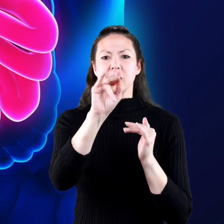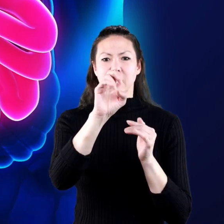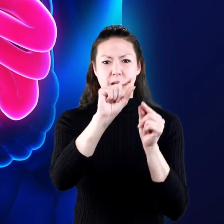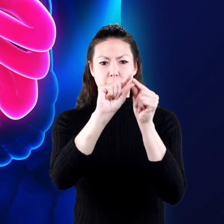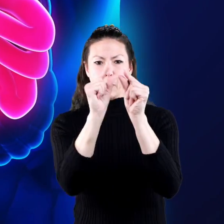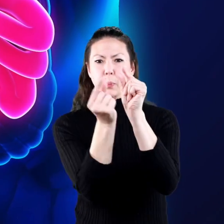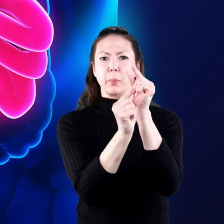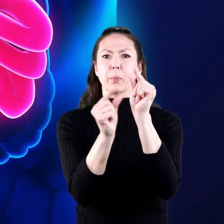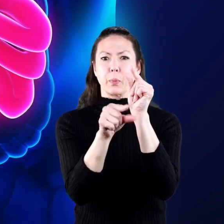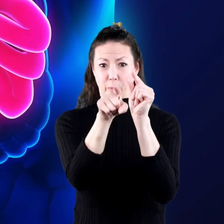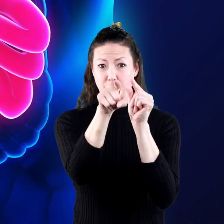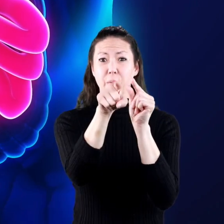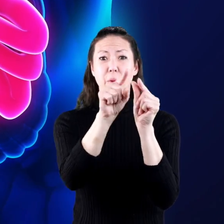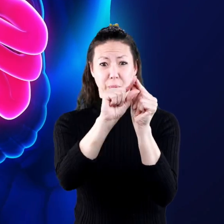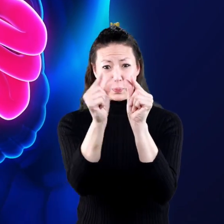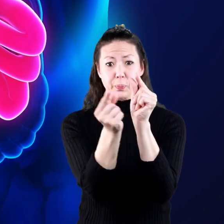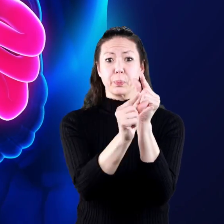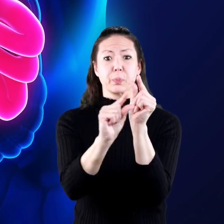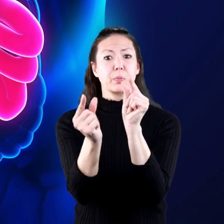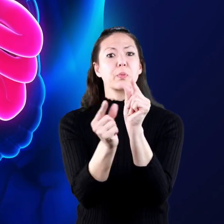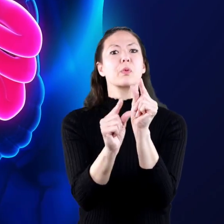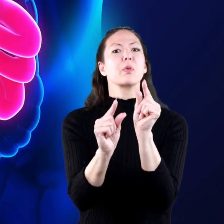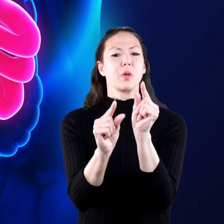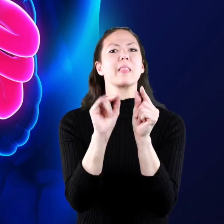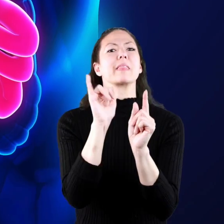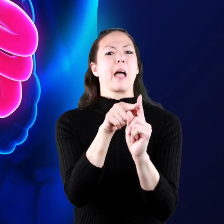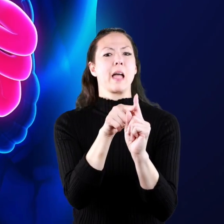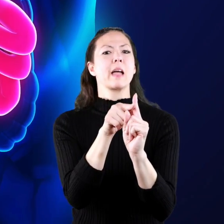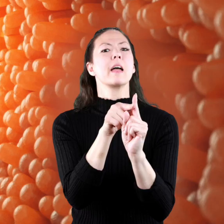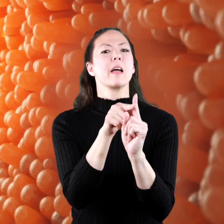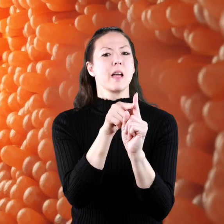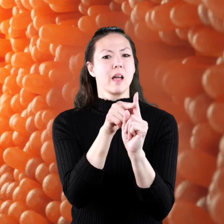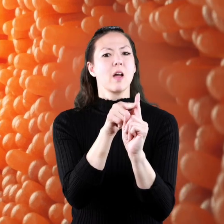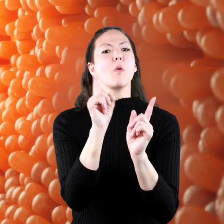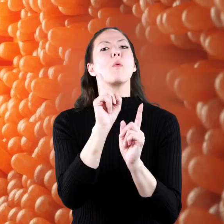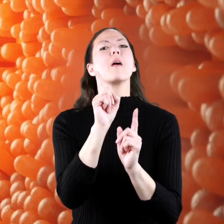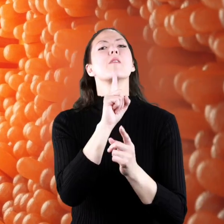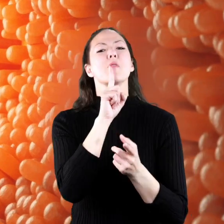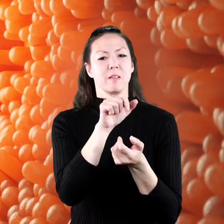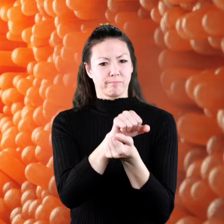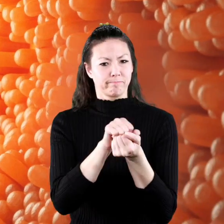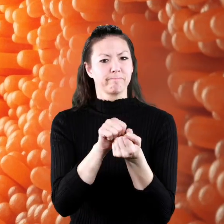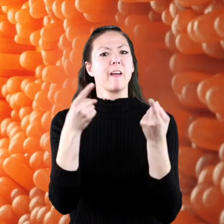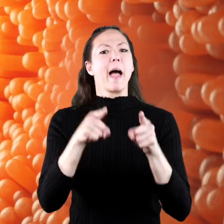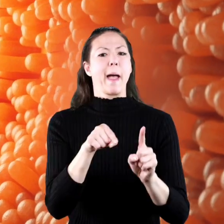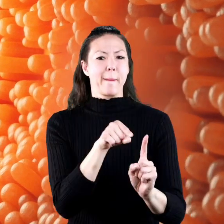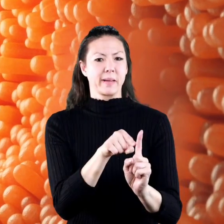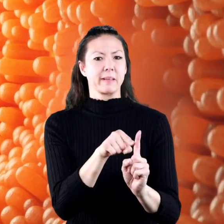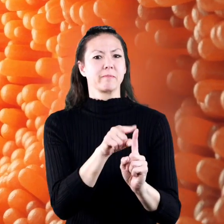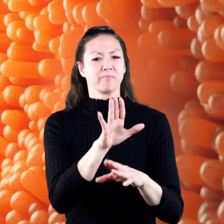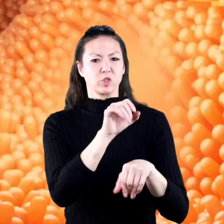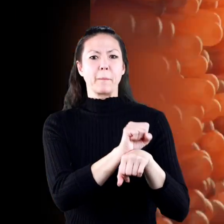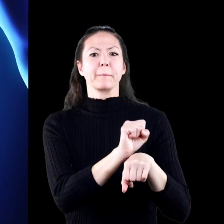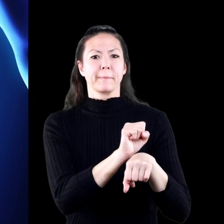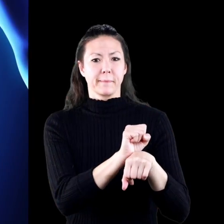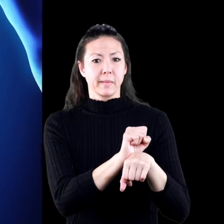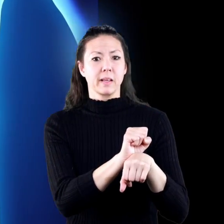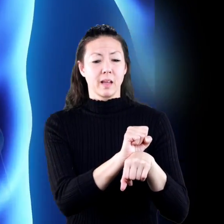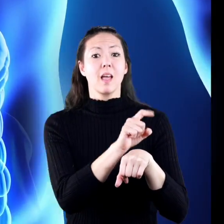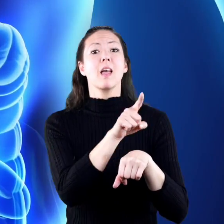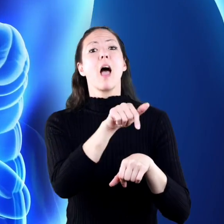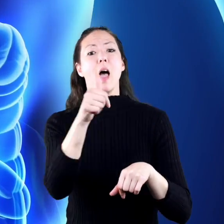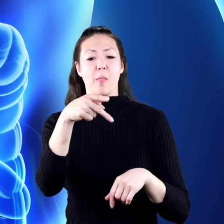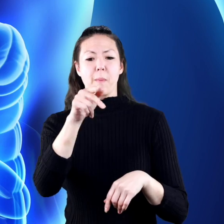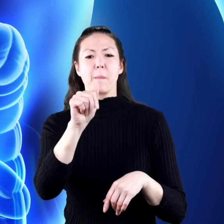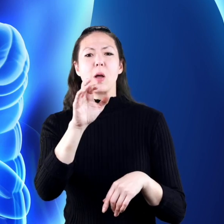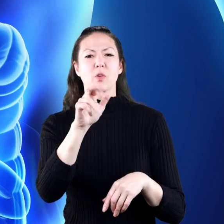intestine. The small intestine is where the magic happens and where most of the real digestion occurs. The pancreas,